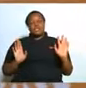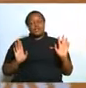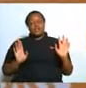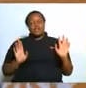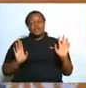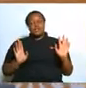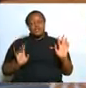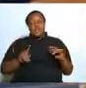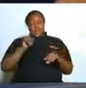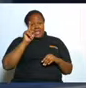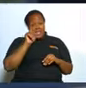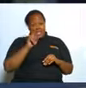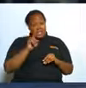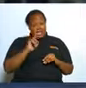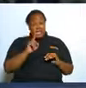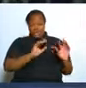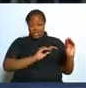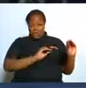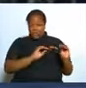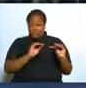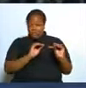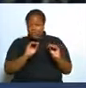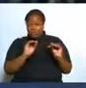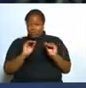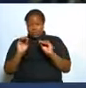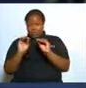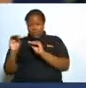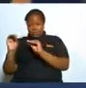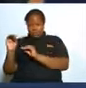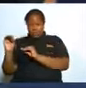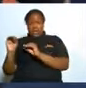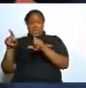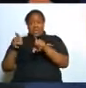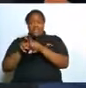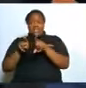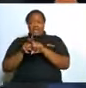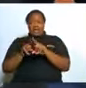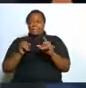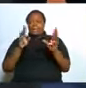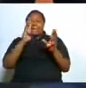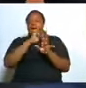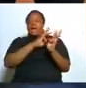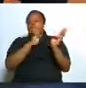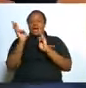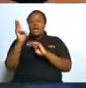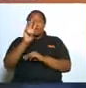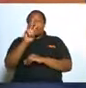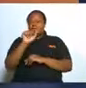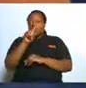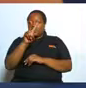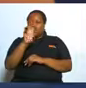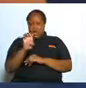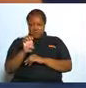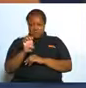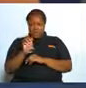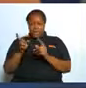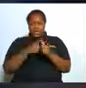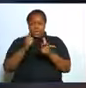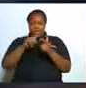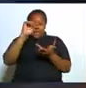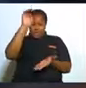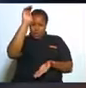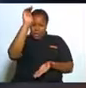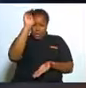it will go that way like a wave and then it will go down